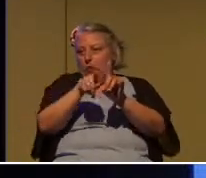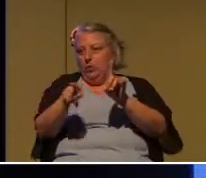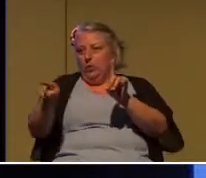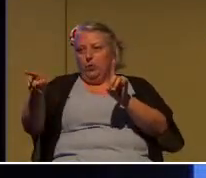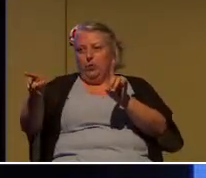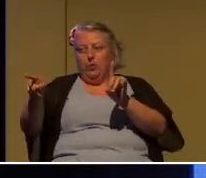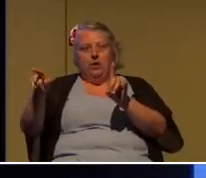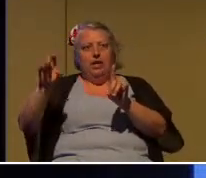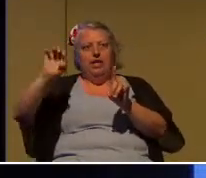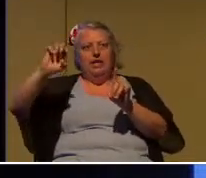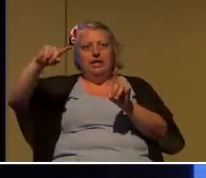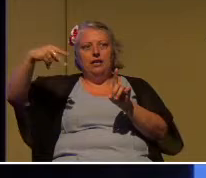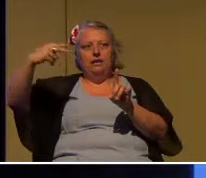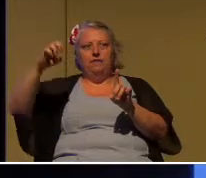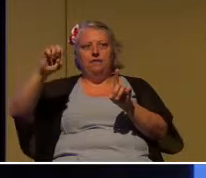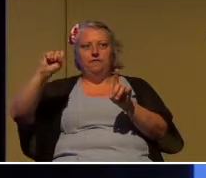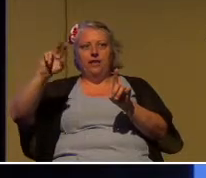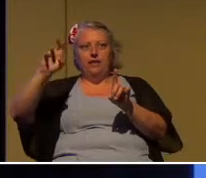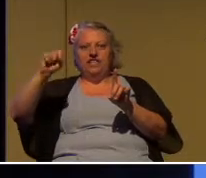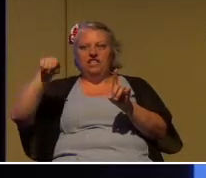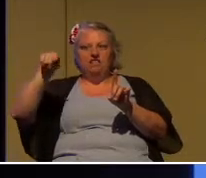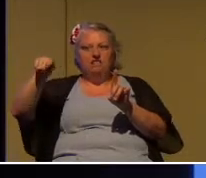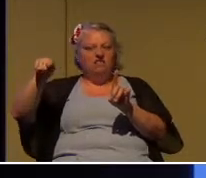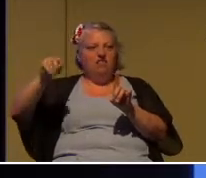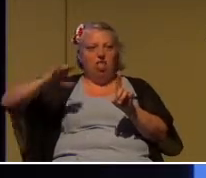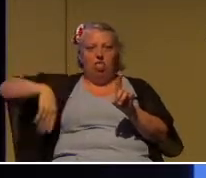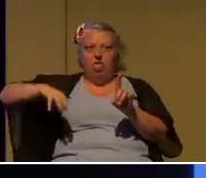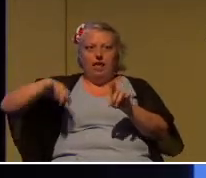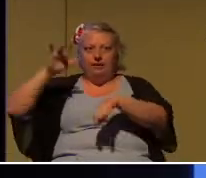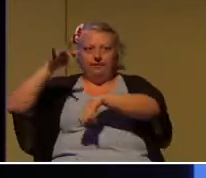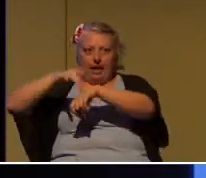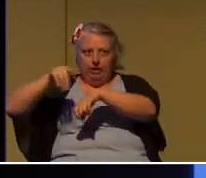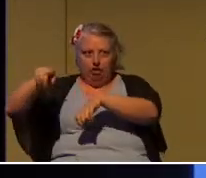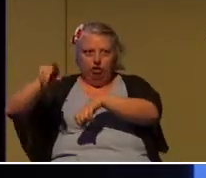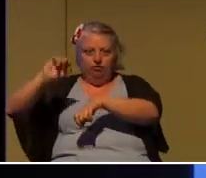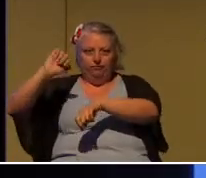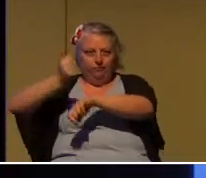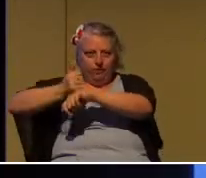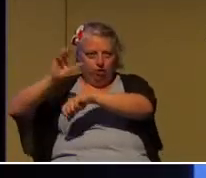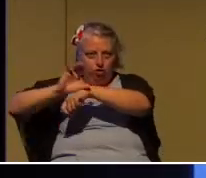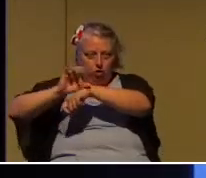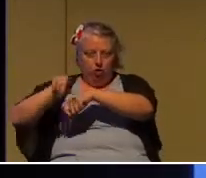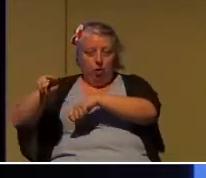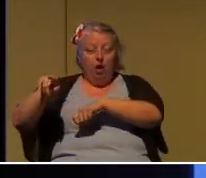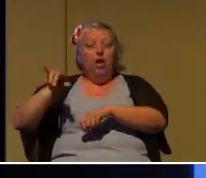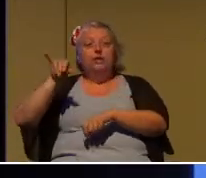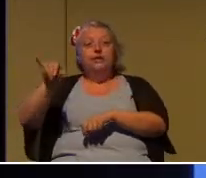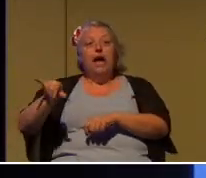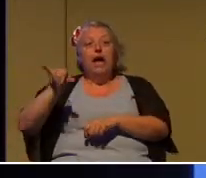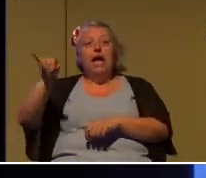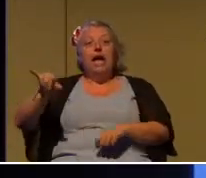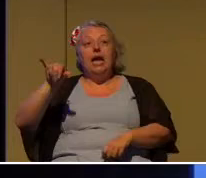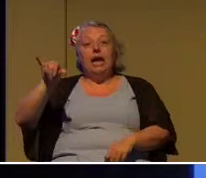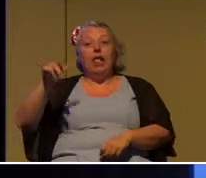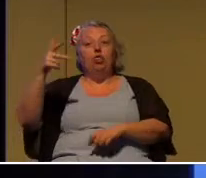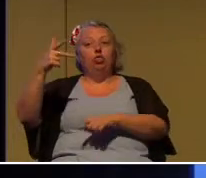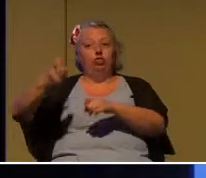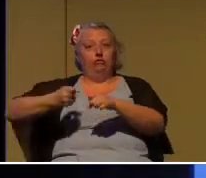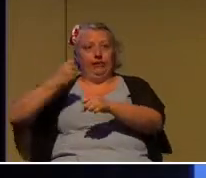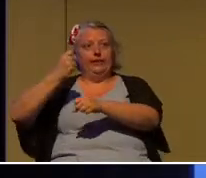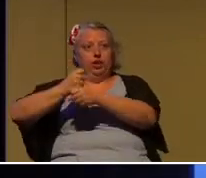been to Ephesus, had not previously established the church there, spent the better part of three years in Ephesus,